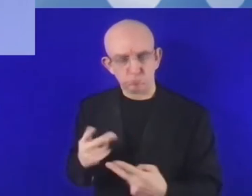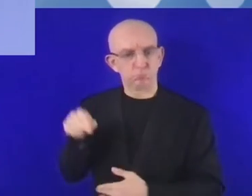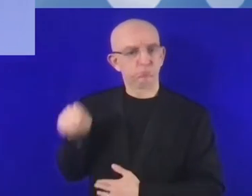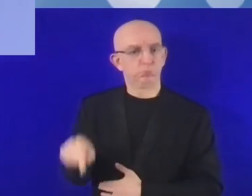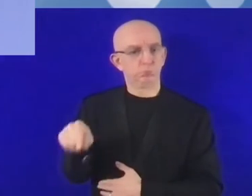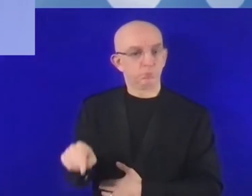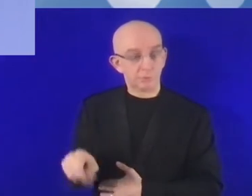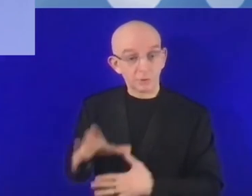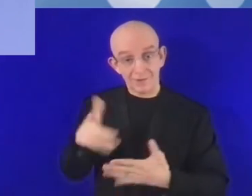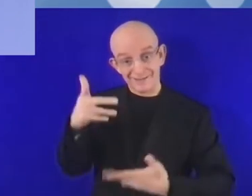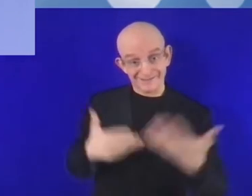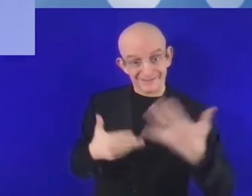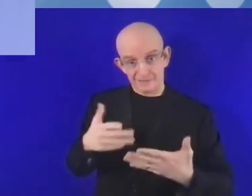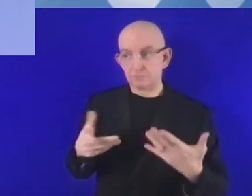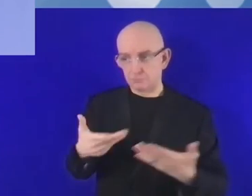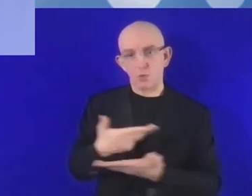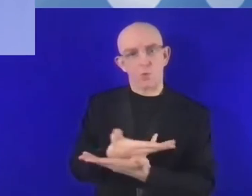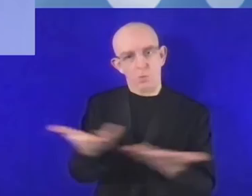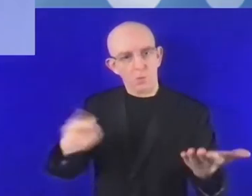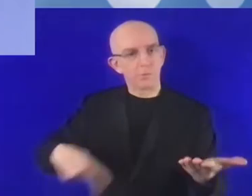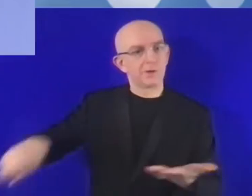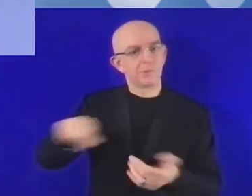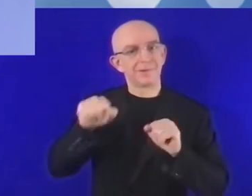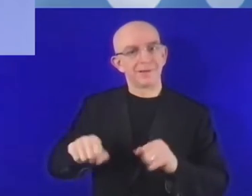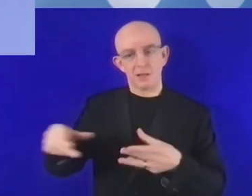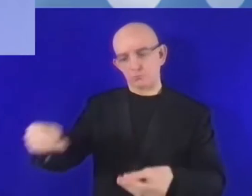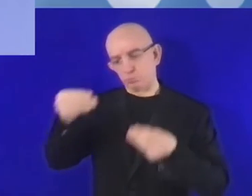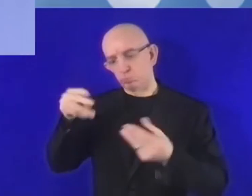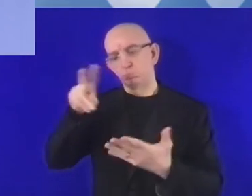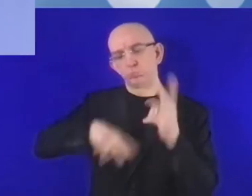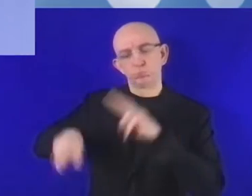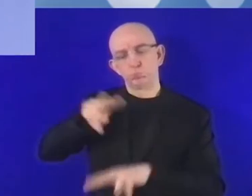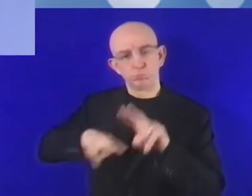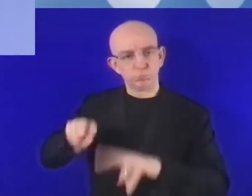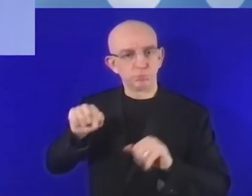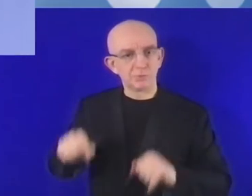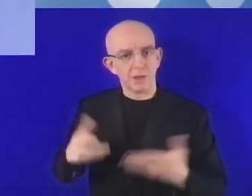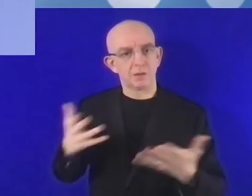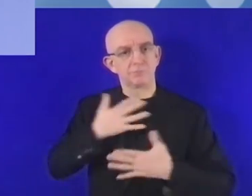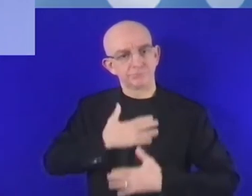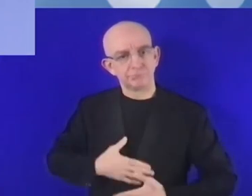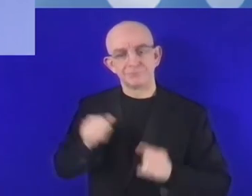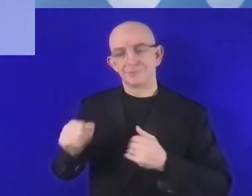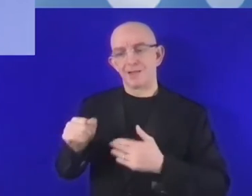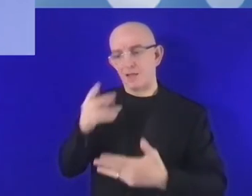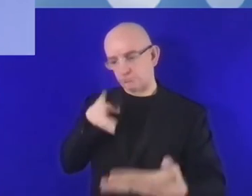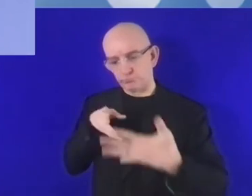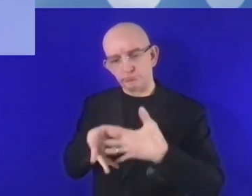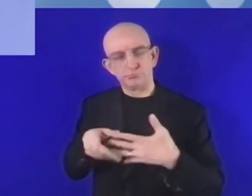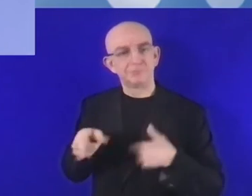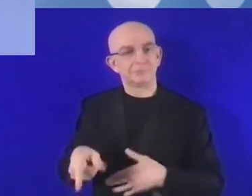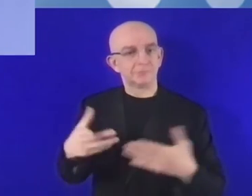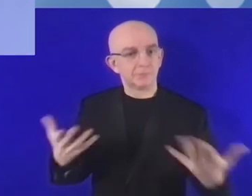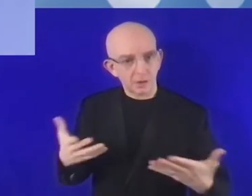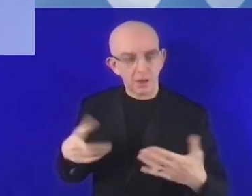to be very transparent. Also policy on access and use of non-traditional data also requires effort from